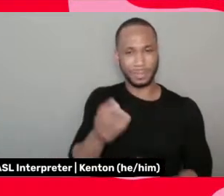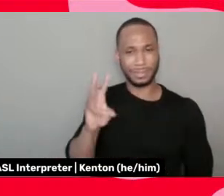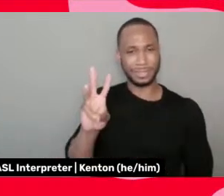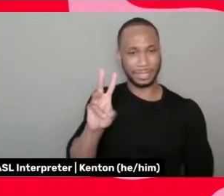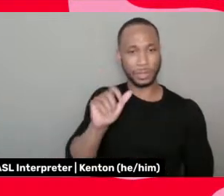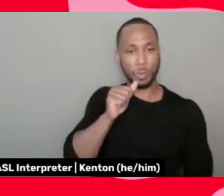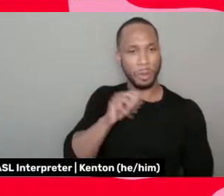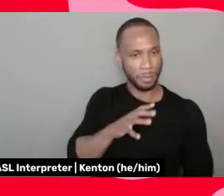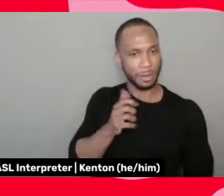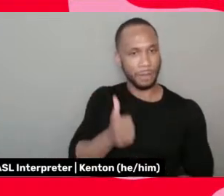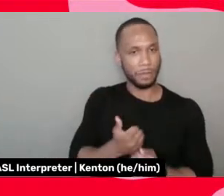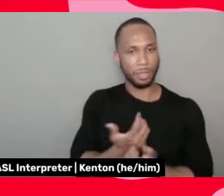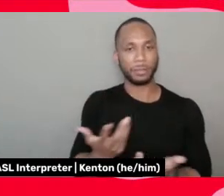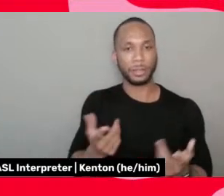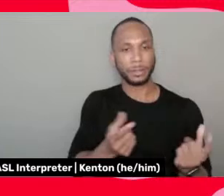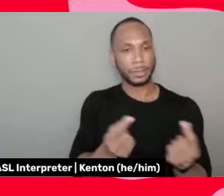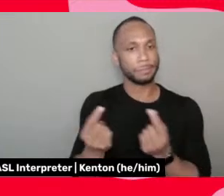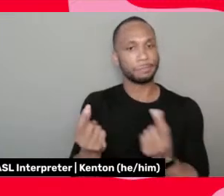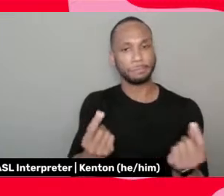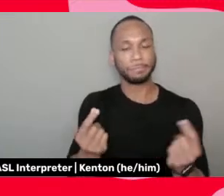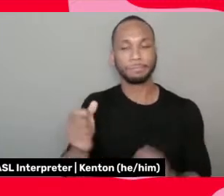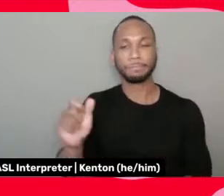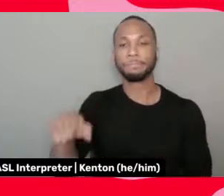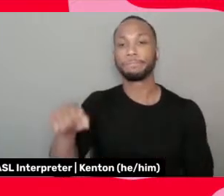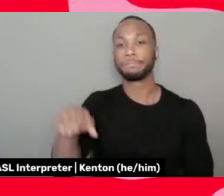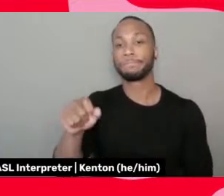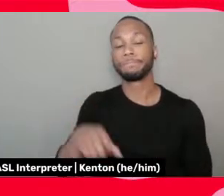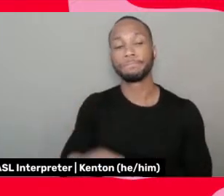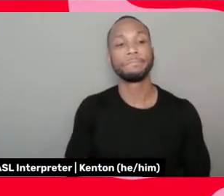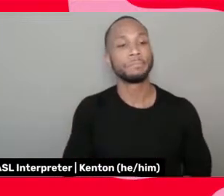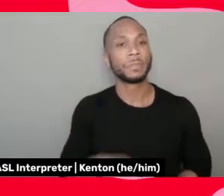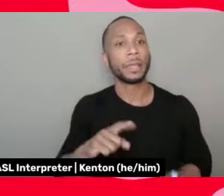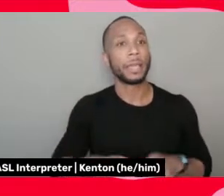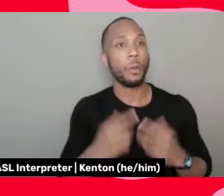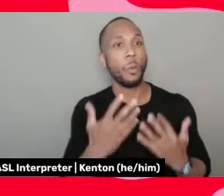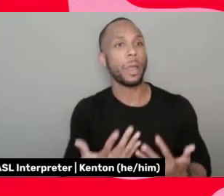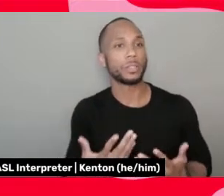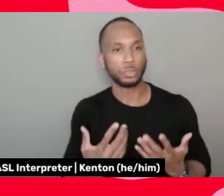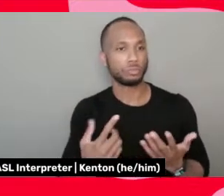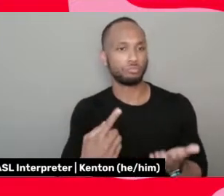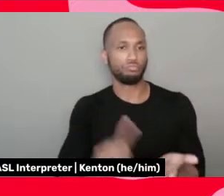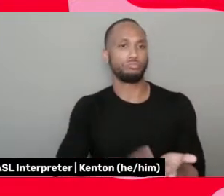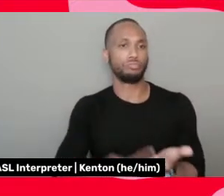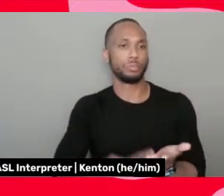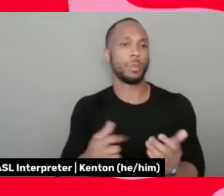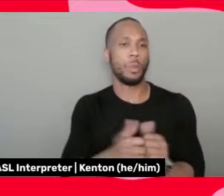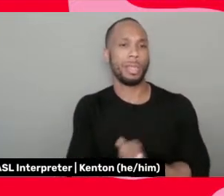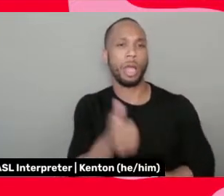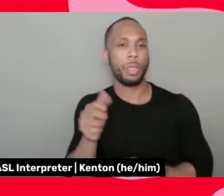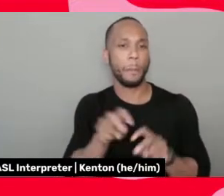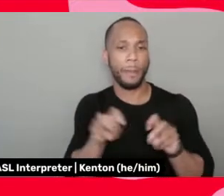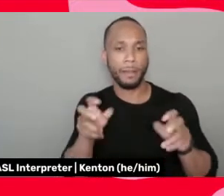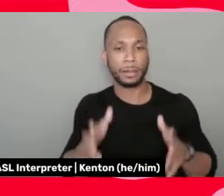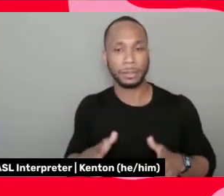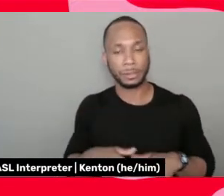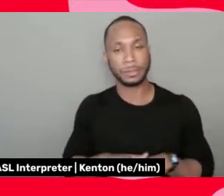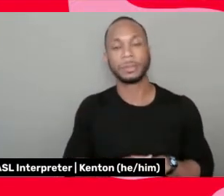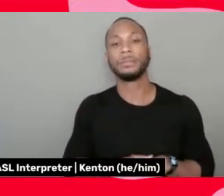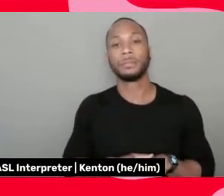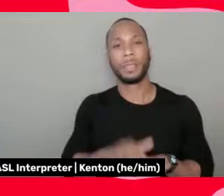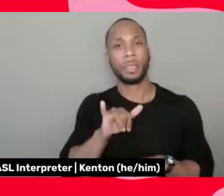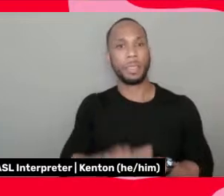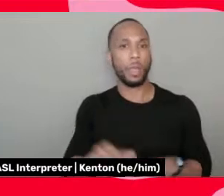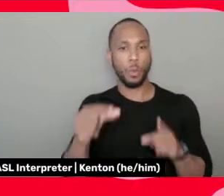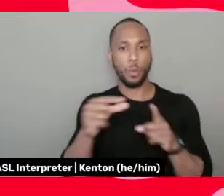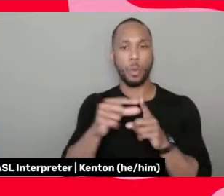and what they did. Yes. Yes. And I, I can't wait to talk about the other panelists, um, that word